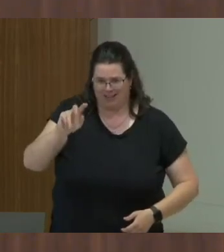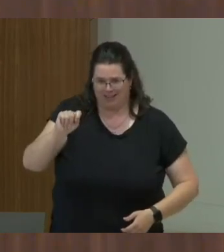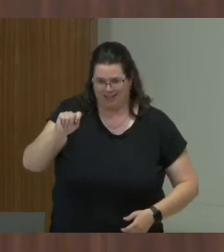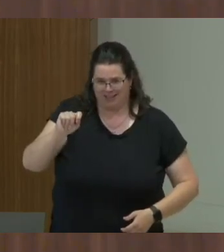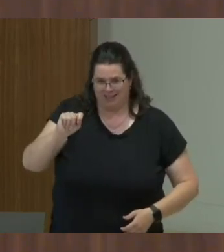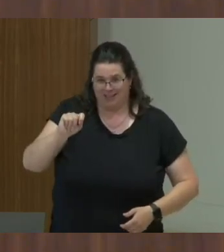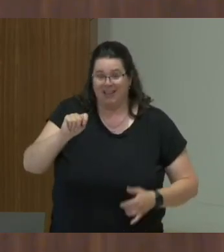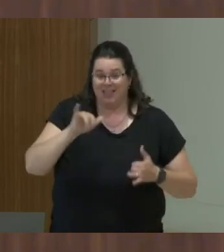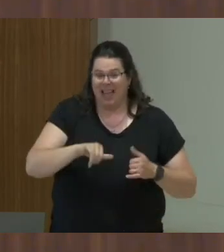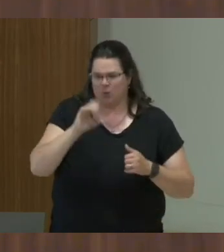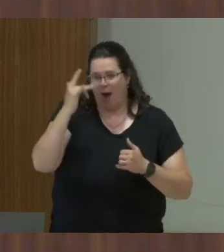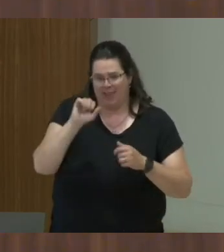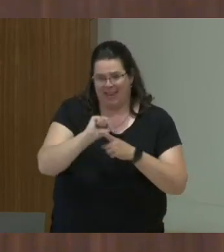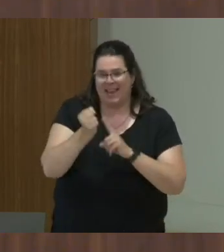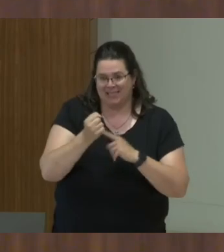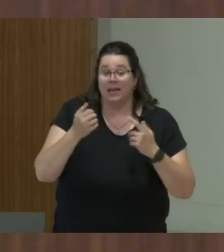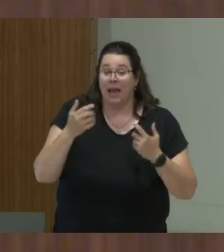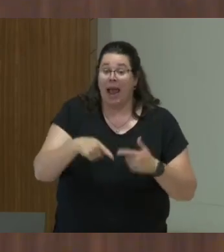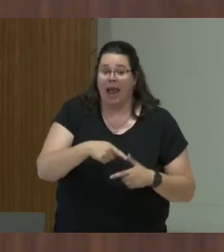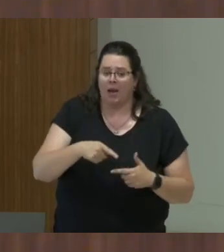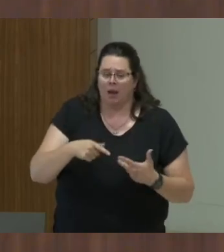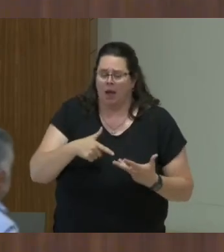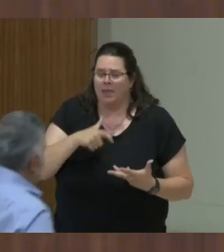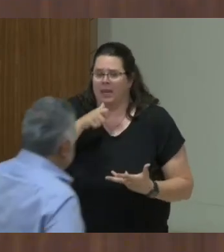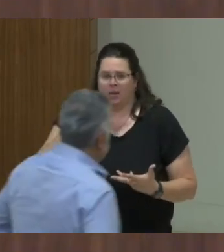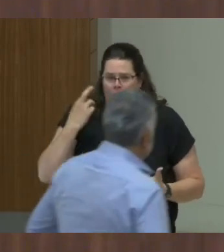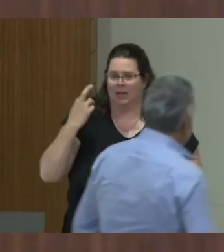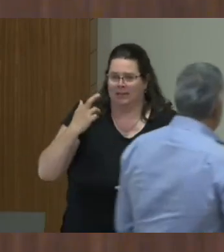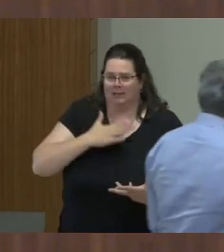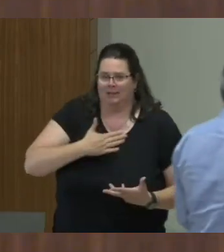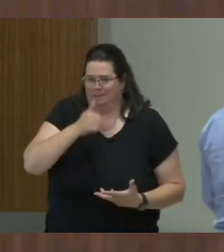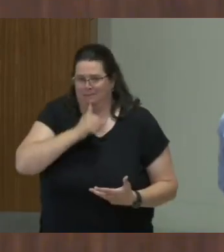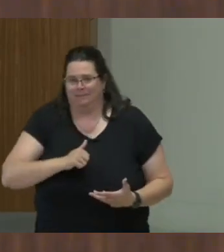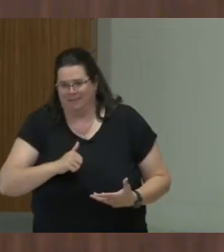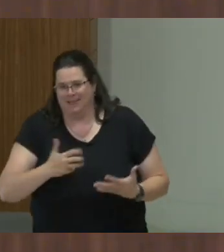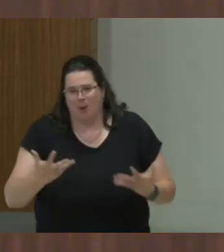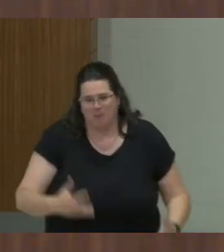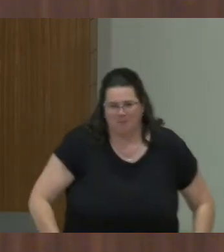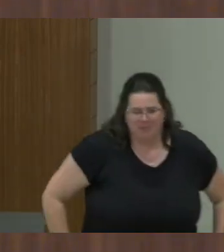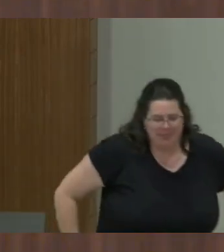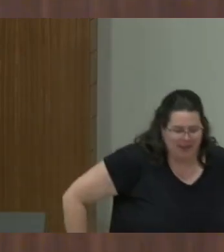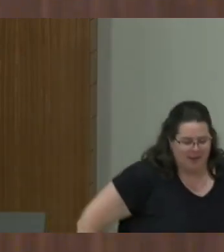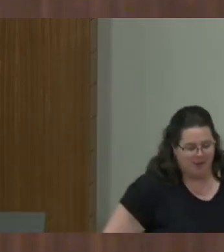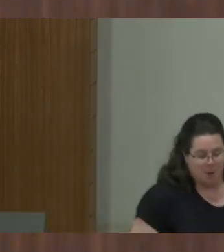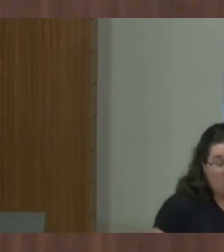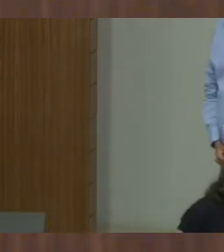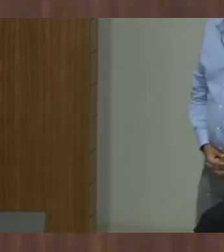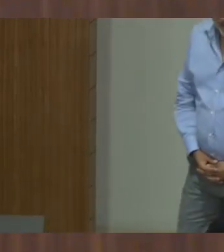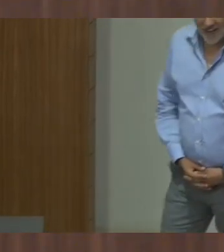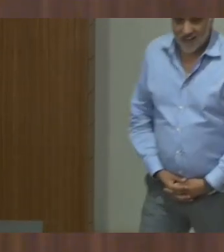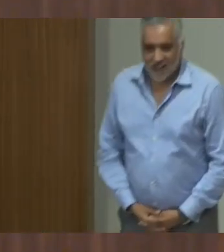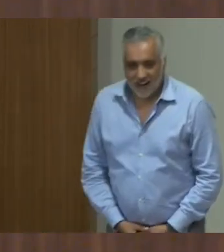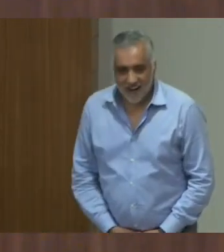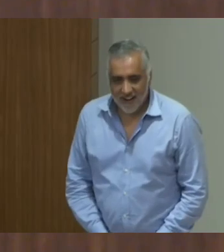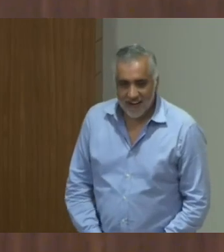I just realized that they are signing and maybe I'm speaking too fast. So, just